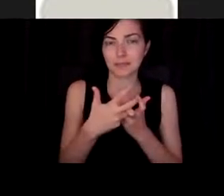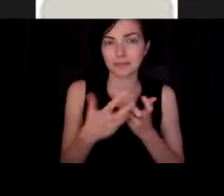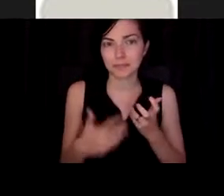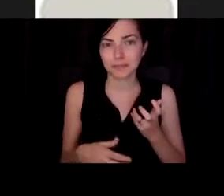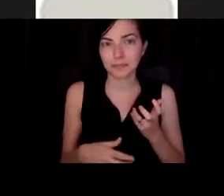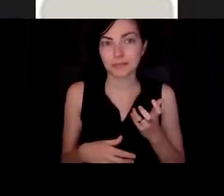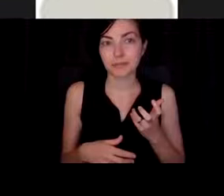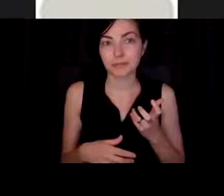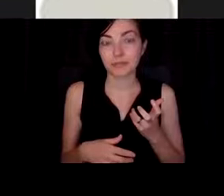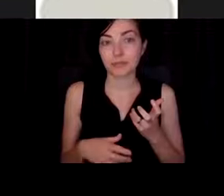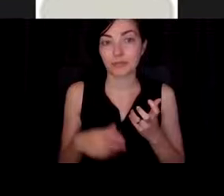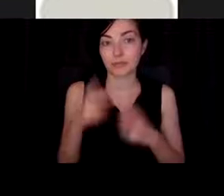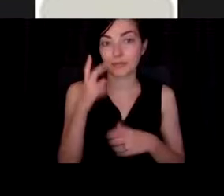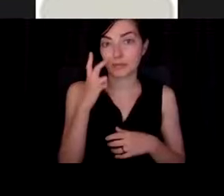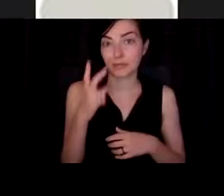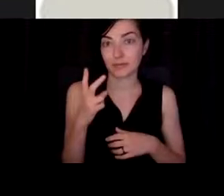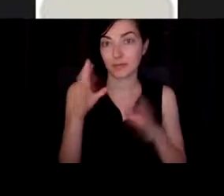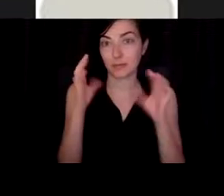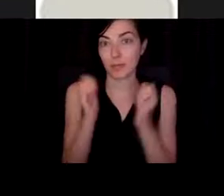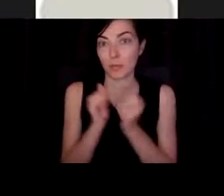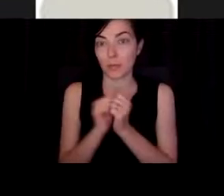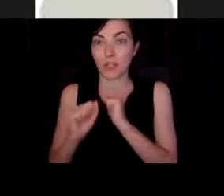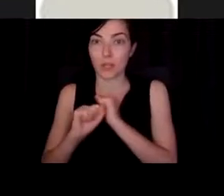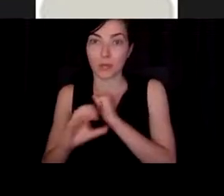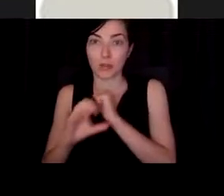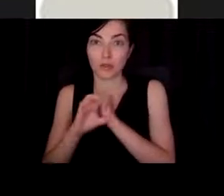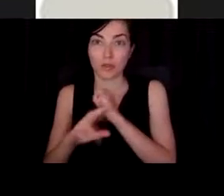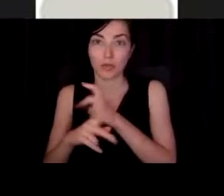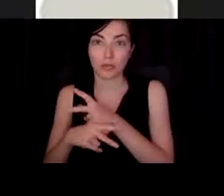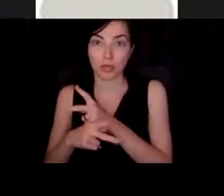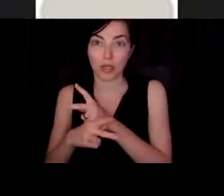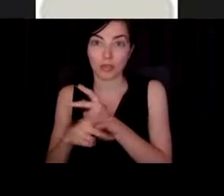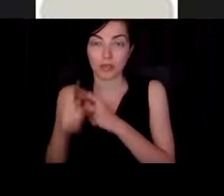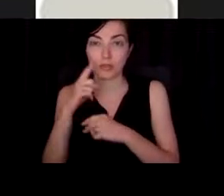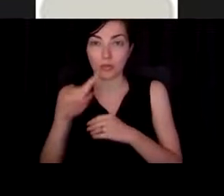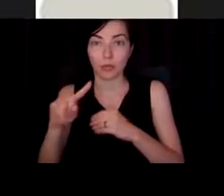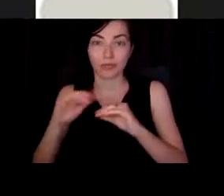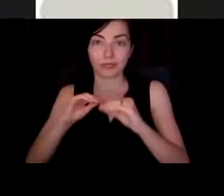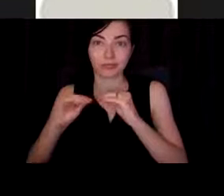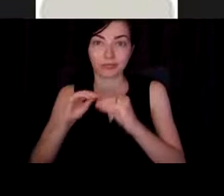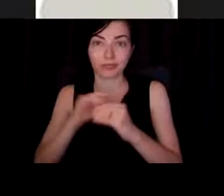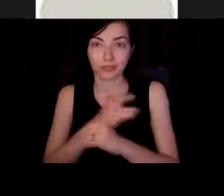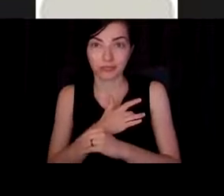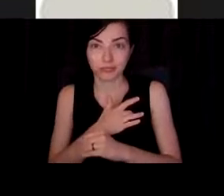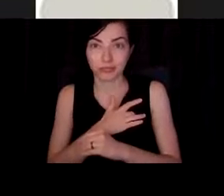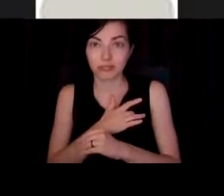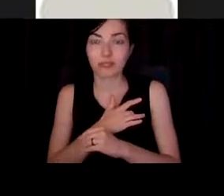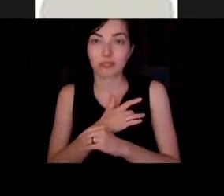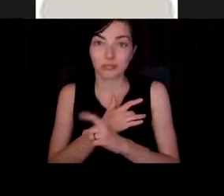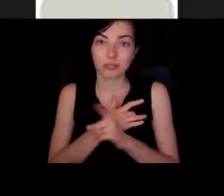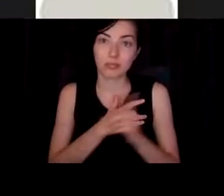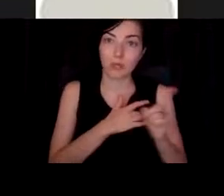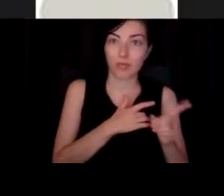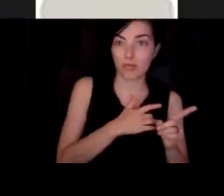thing we see is that compared to commercial products that can be used to repair the heart, we, we get to far